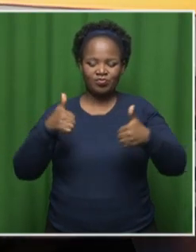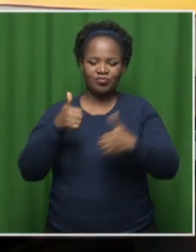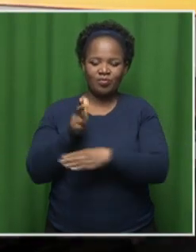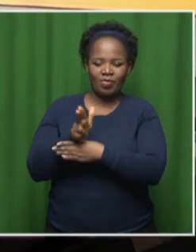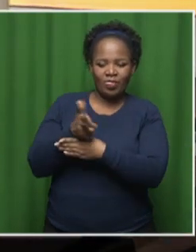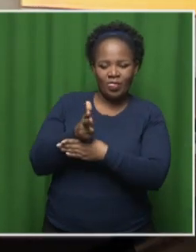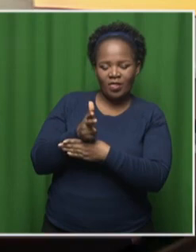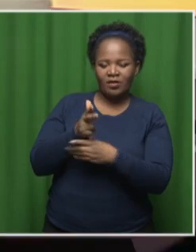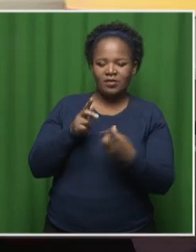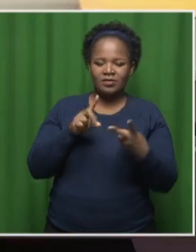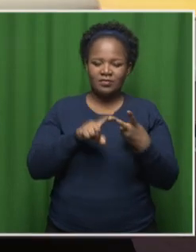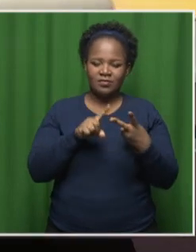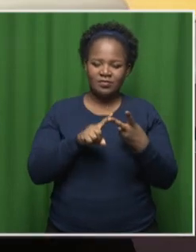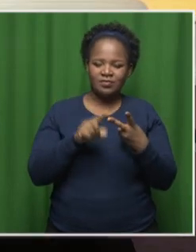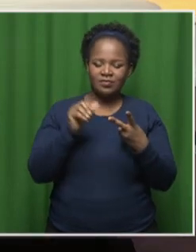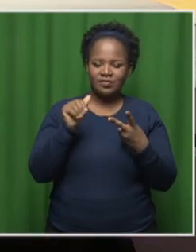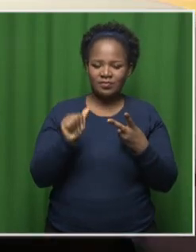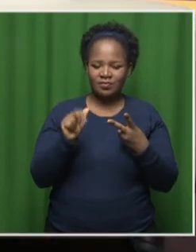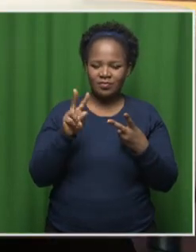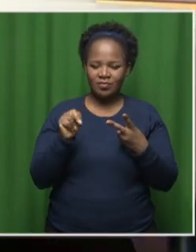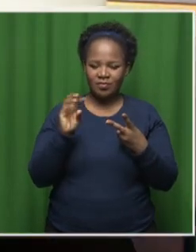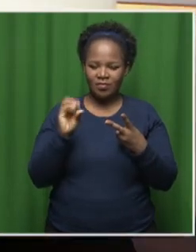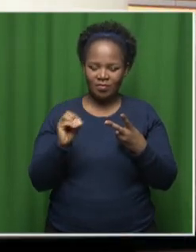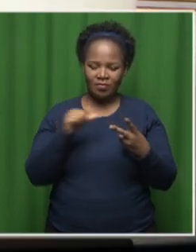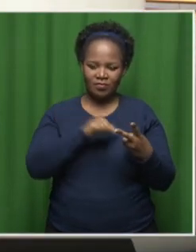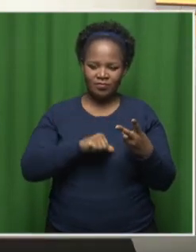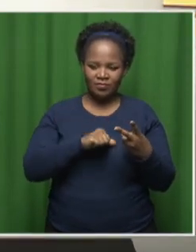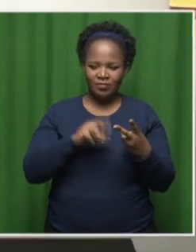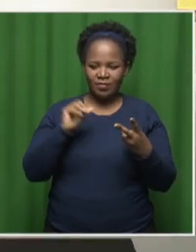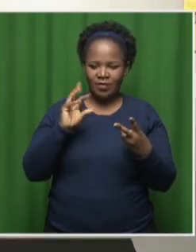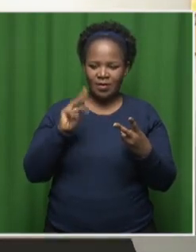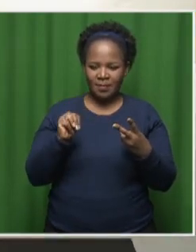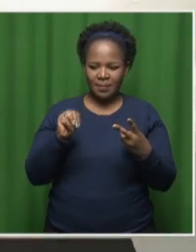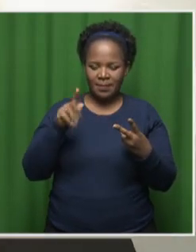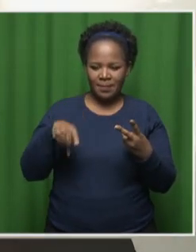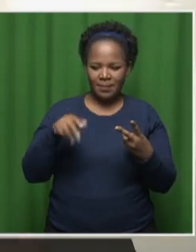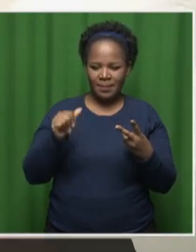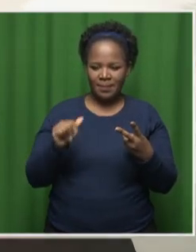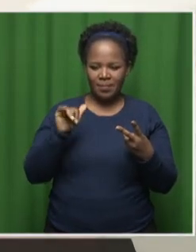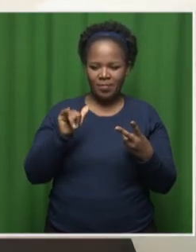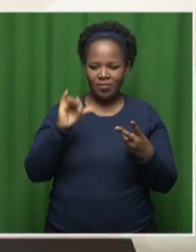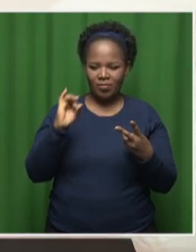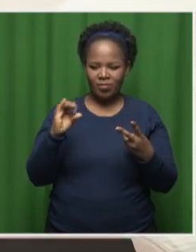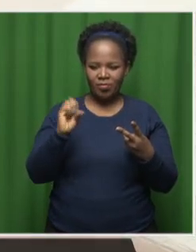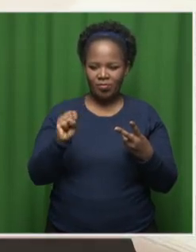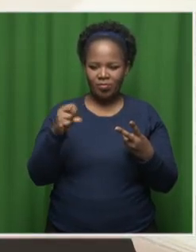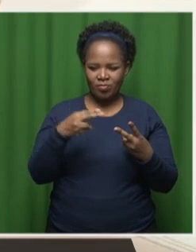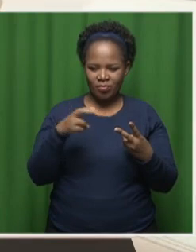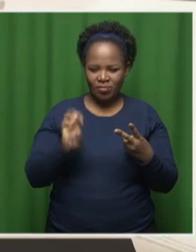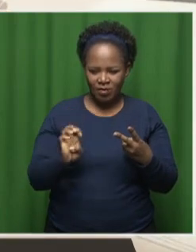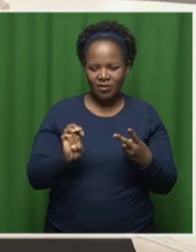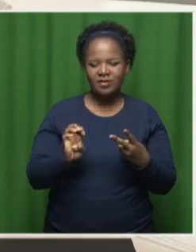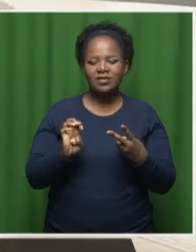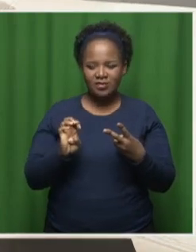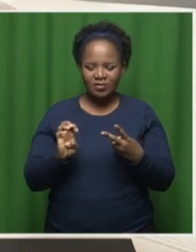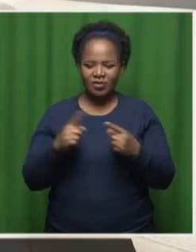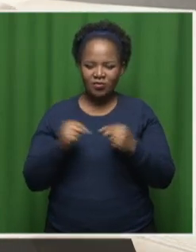is Ano Paesia Kowero from the winning school, Pahl Girls High School, who joins us now in